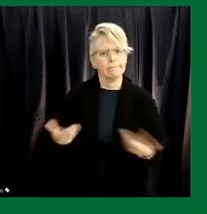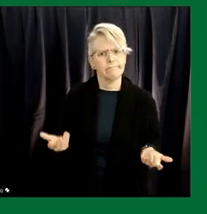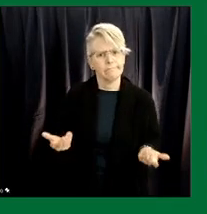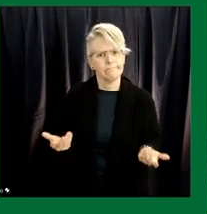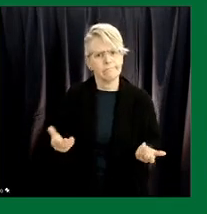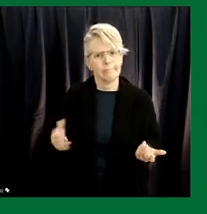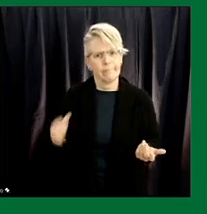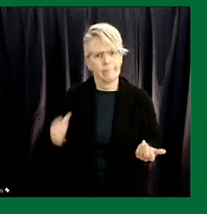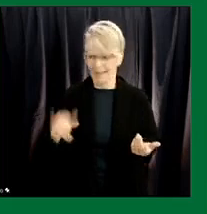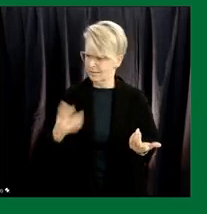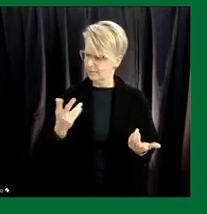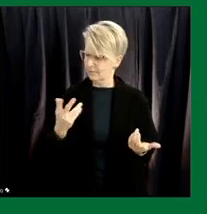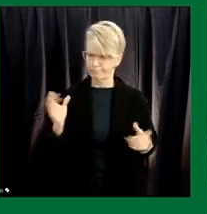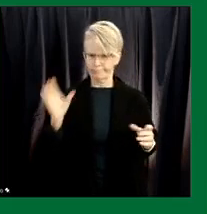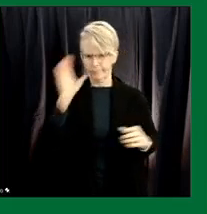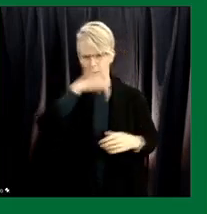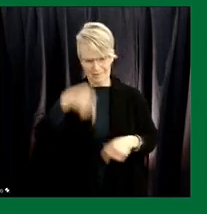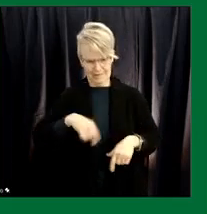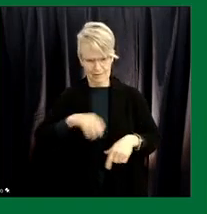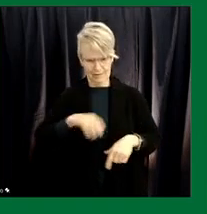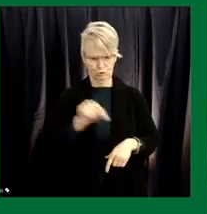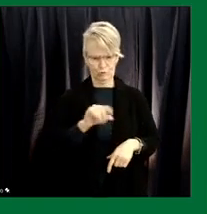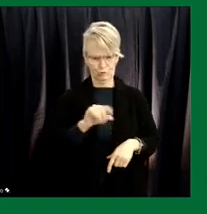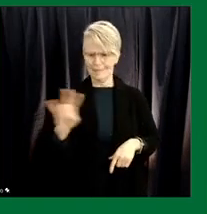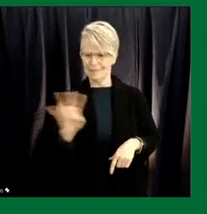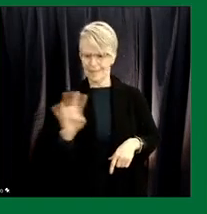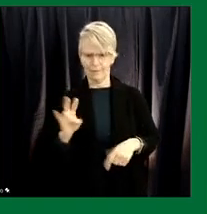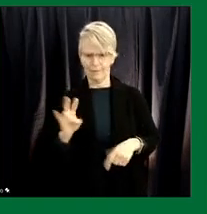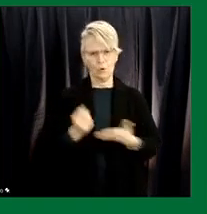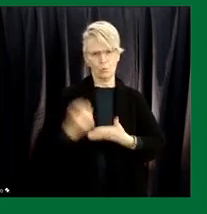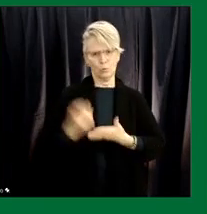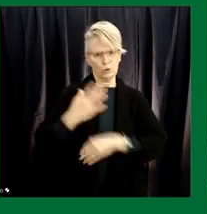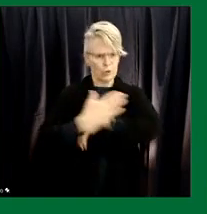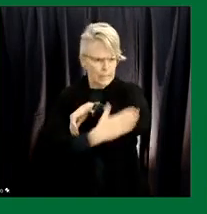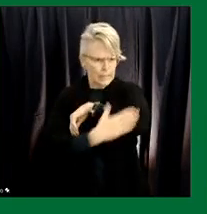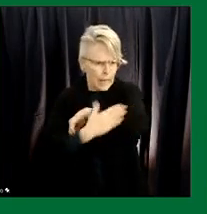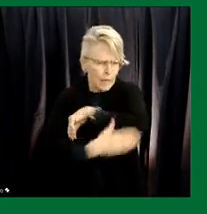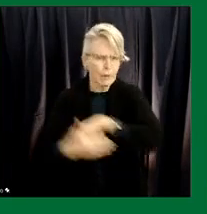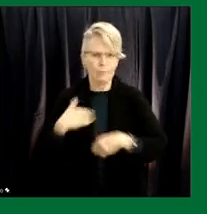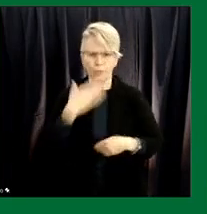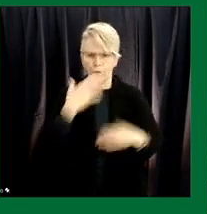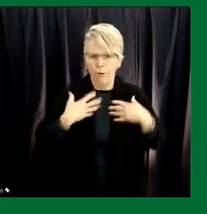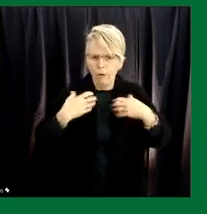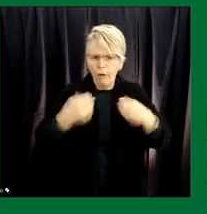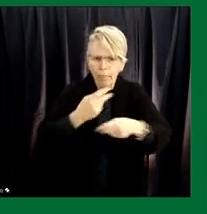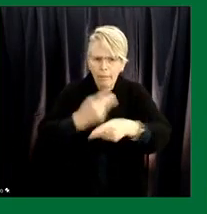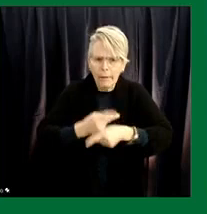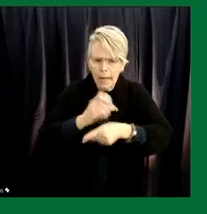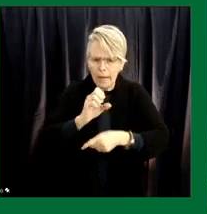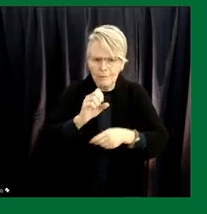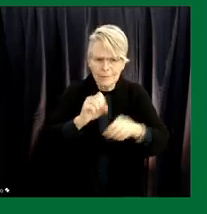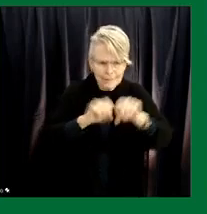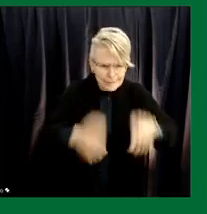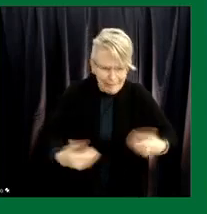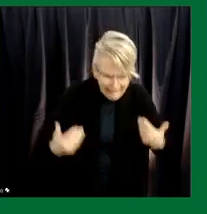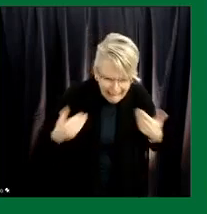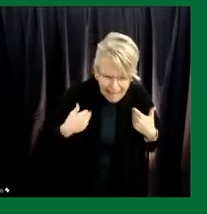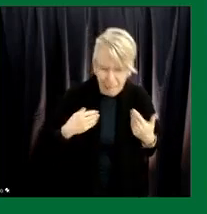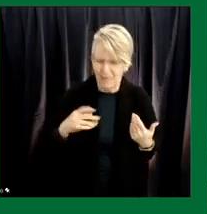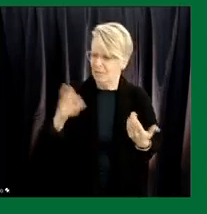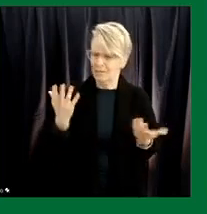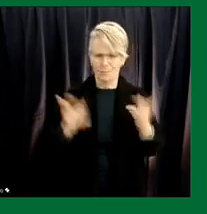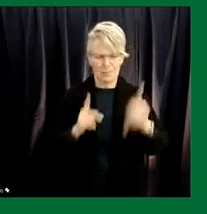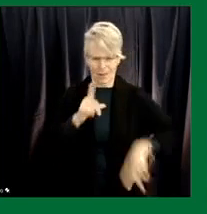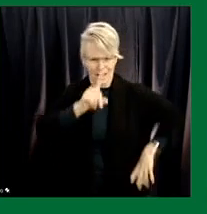industrialized nation, a G7 country with one of the best health care systems in the world. So it's almost inexplicable that Canada has